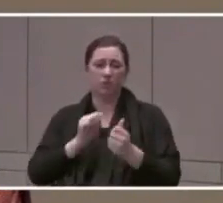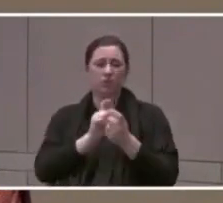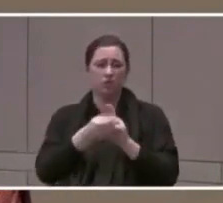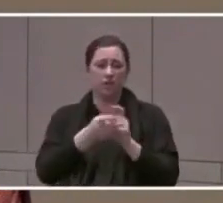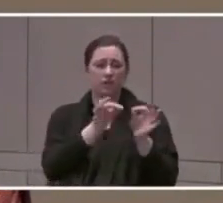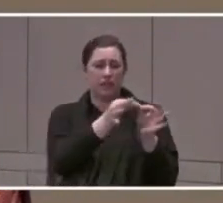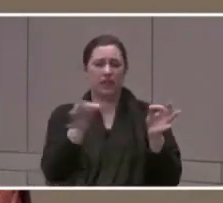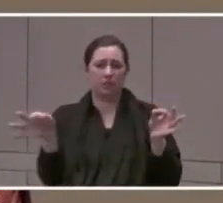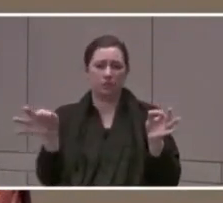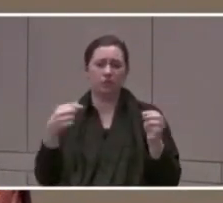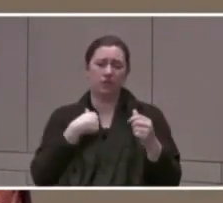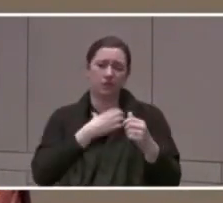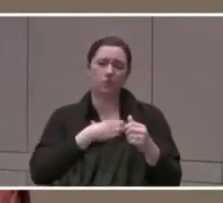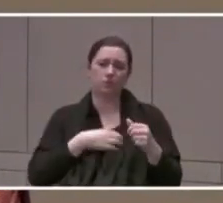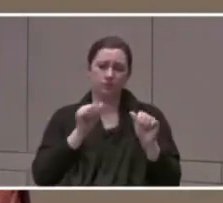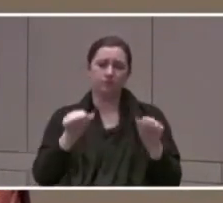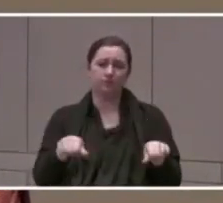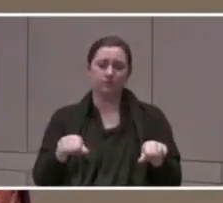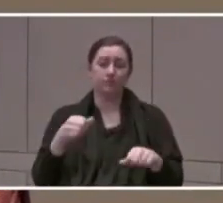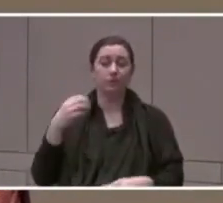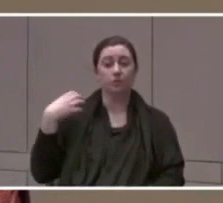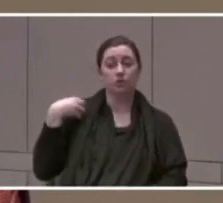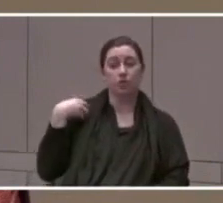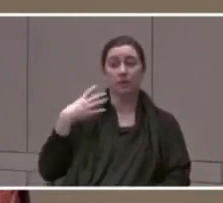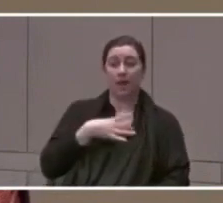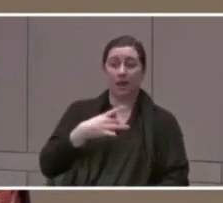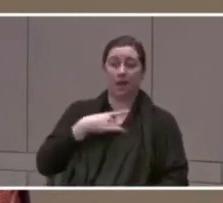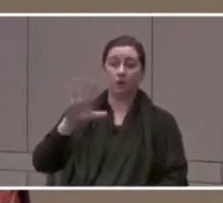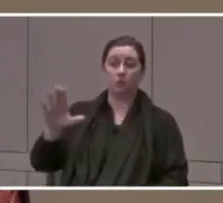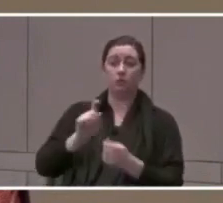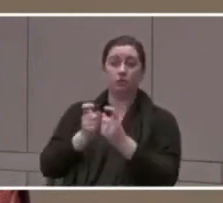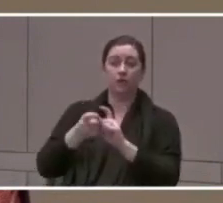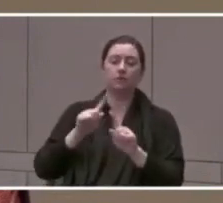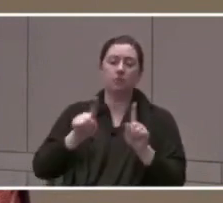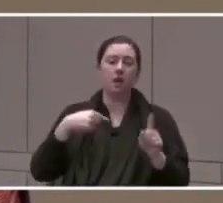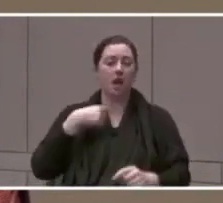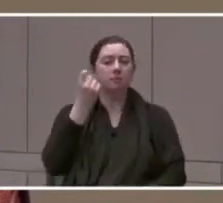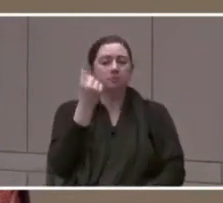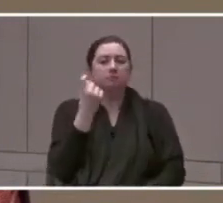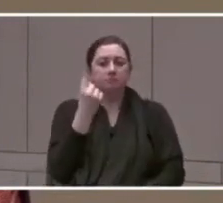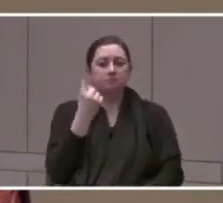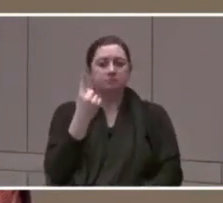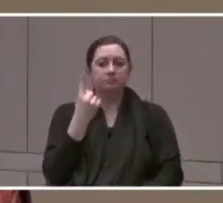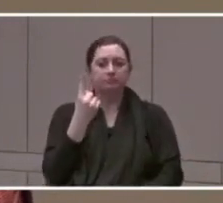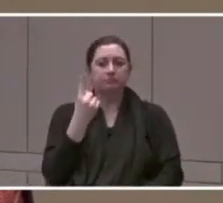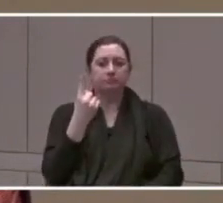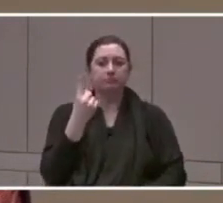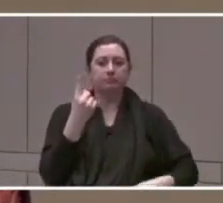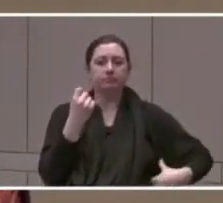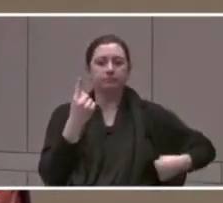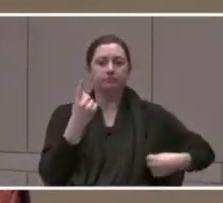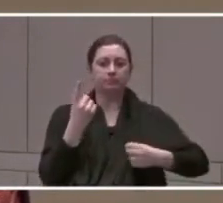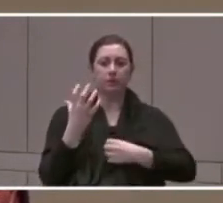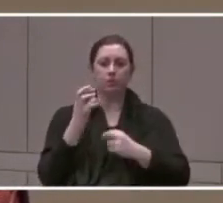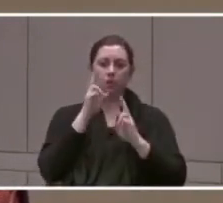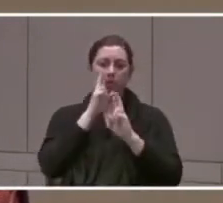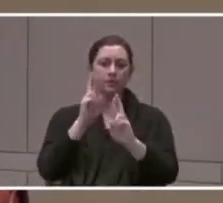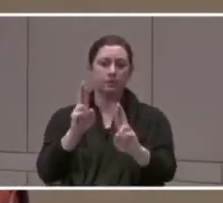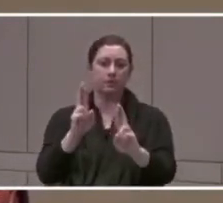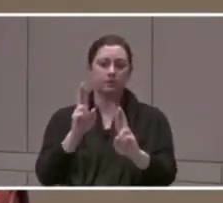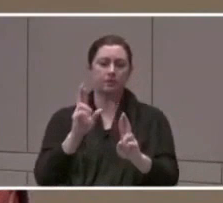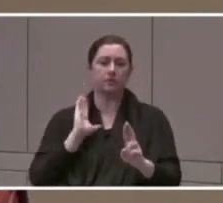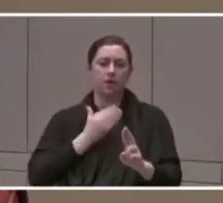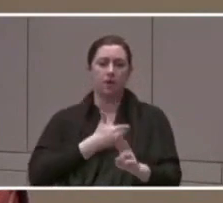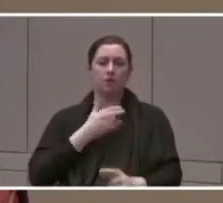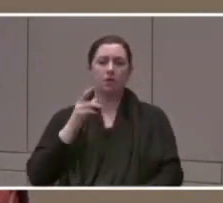Um, Mr. Chairman, I, I liked your, uh, amendment, but I understand, um, I want to respect our